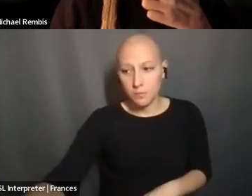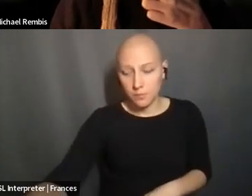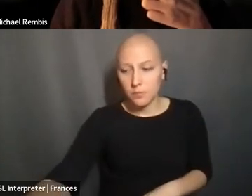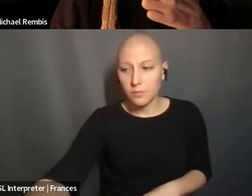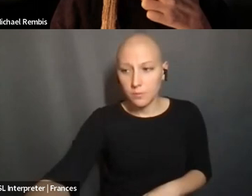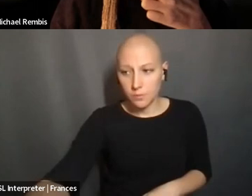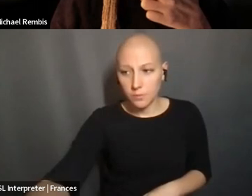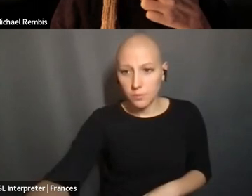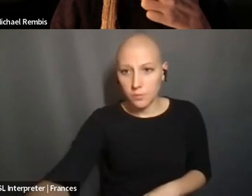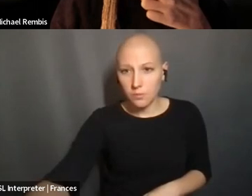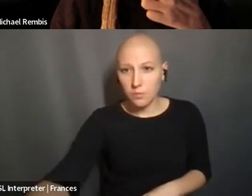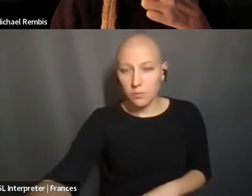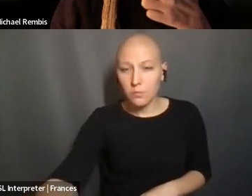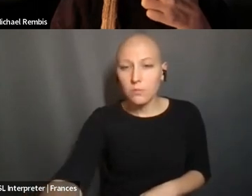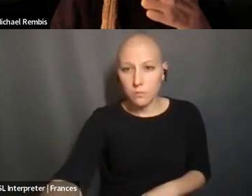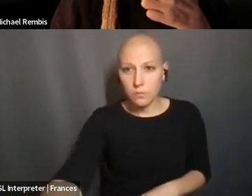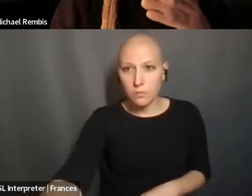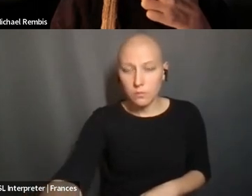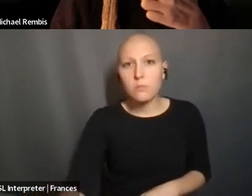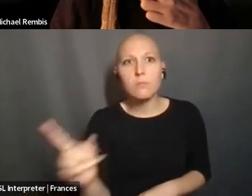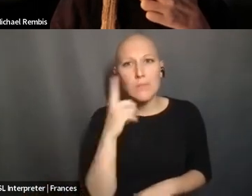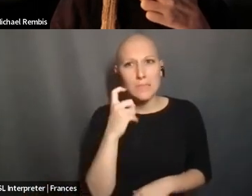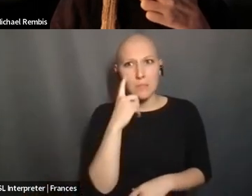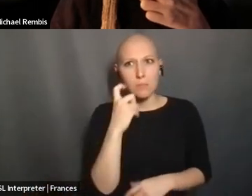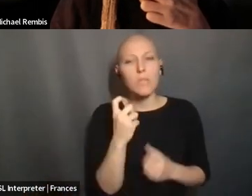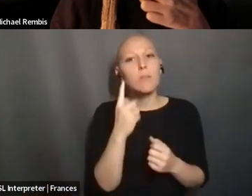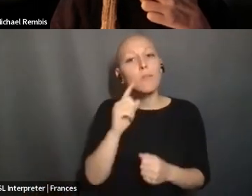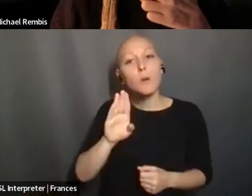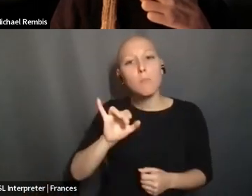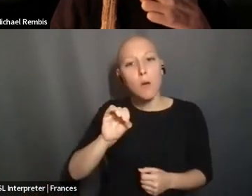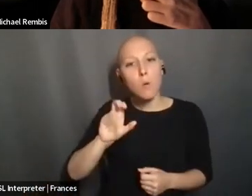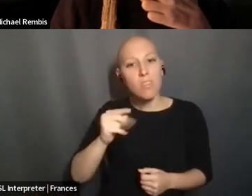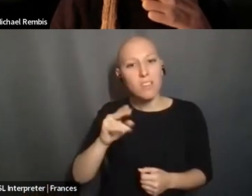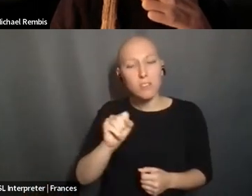ISSUE AND PROBABLY THE CENTRAL ISSUE IN MANY WAYS FOR BIOETHICS AS WELL.